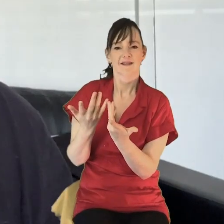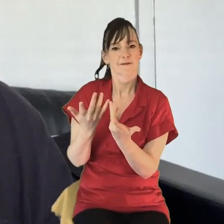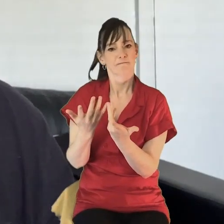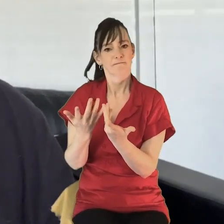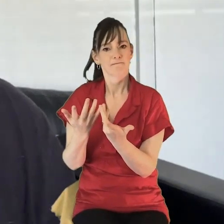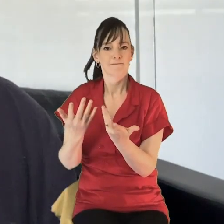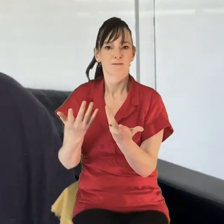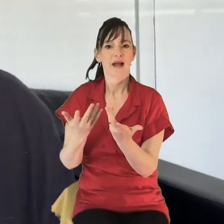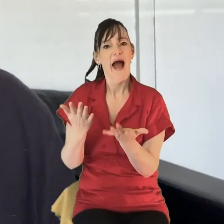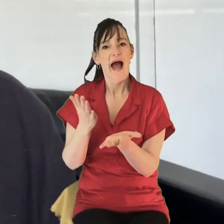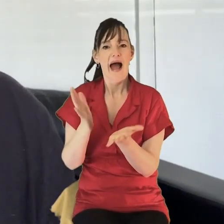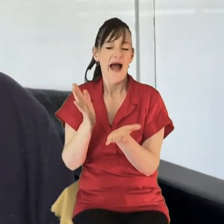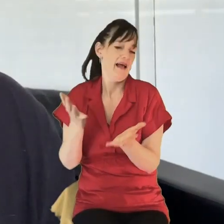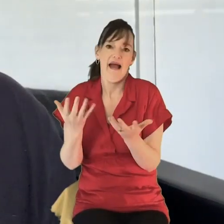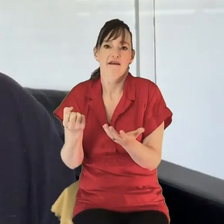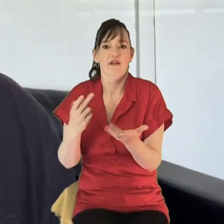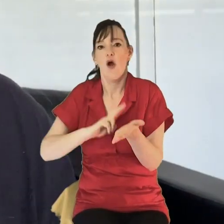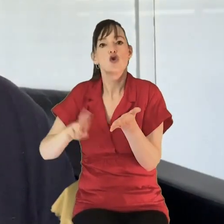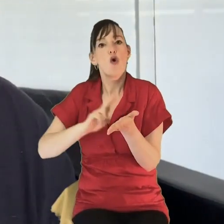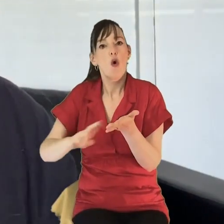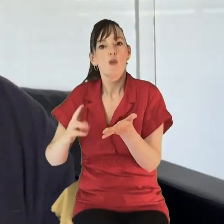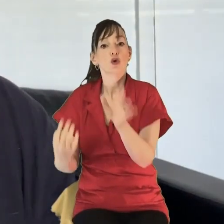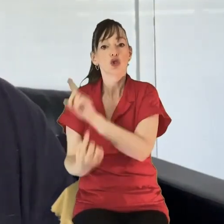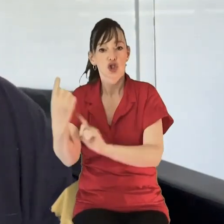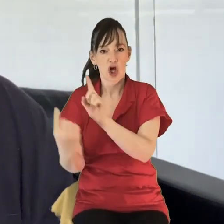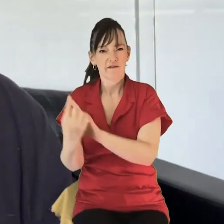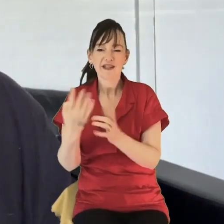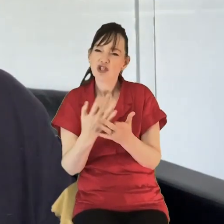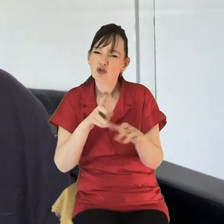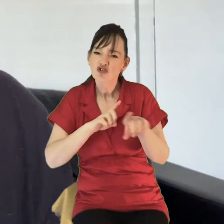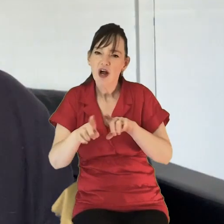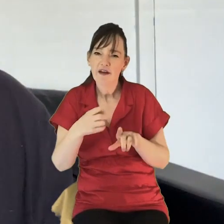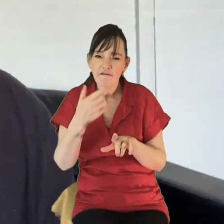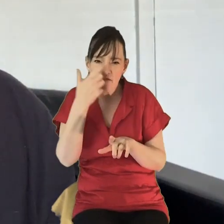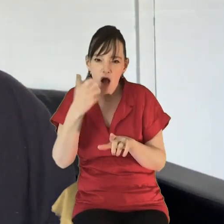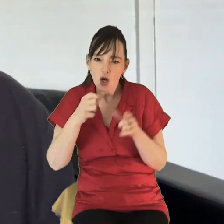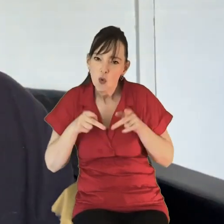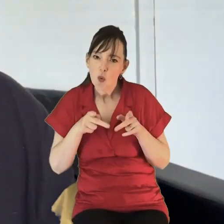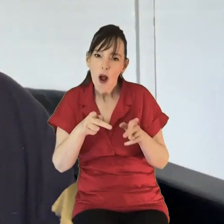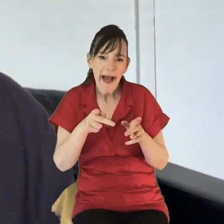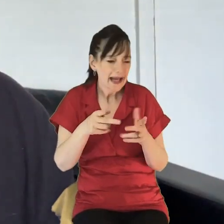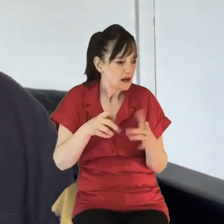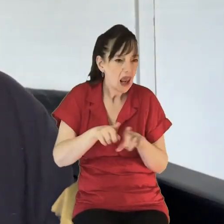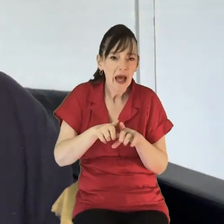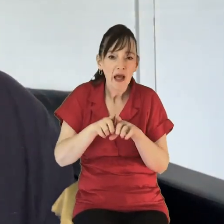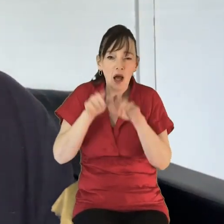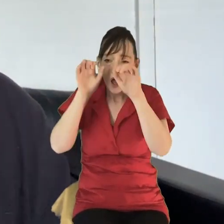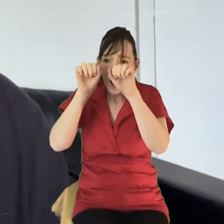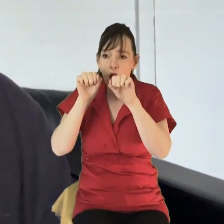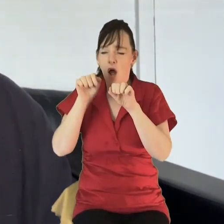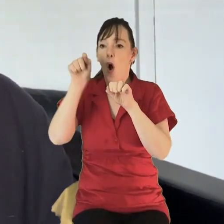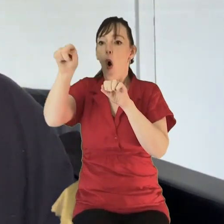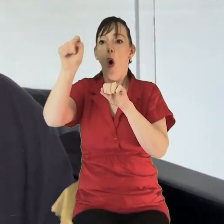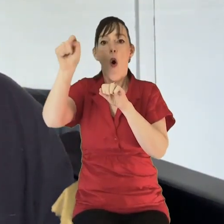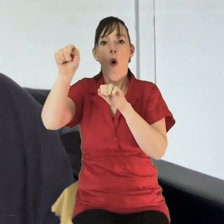more in keeping with what you would be used to. And so it's about trying to find those glimpses of grace, really, as it relates to just the whole